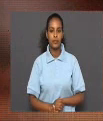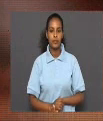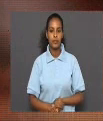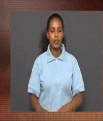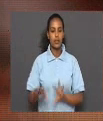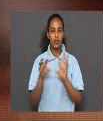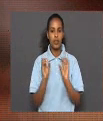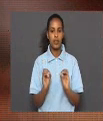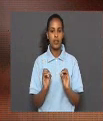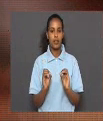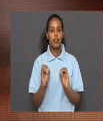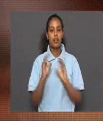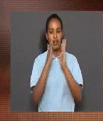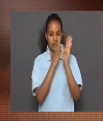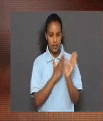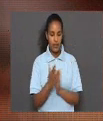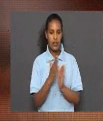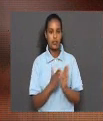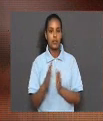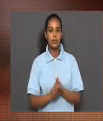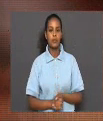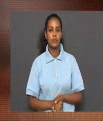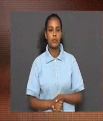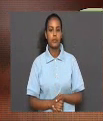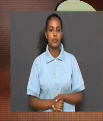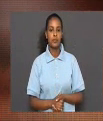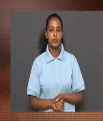Let us try it. try